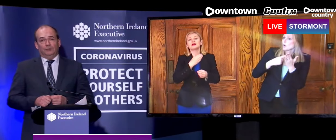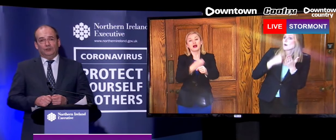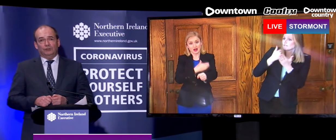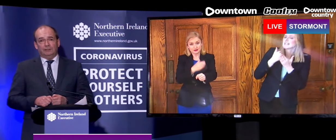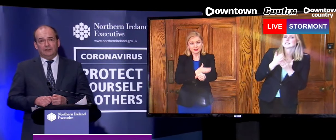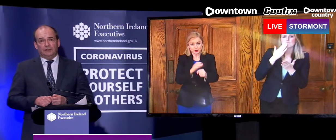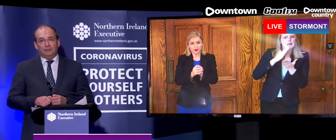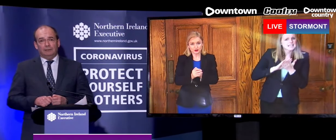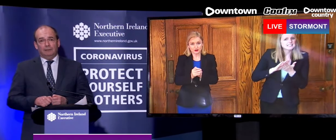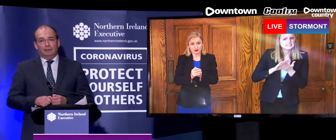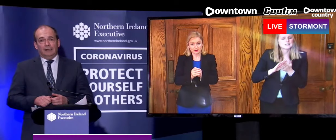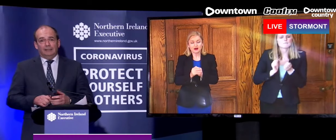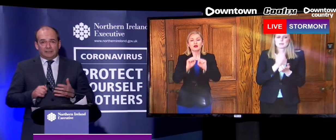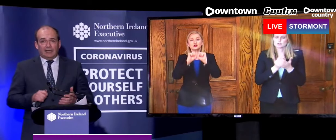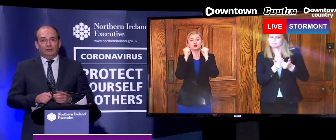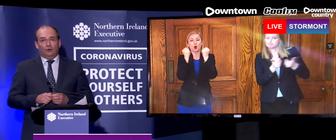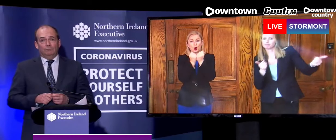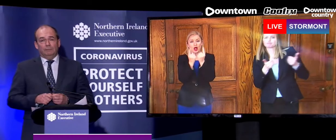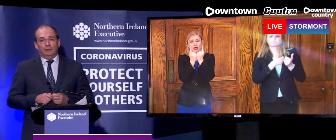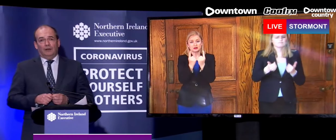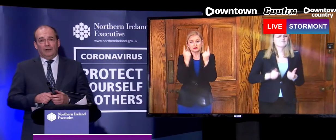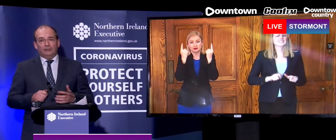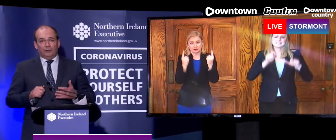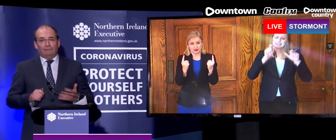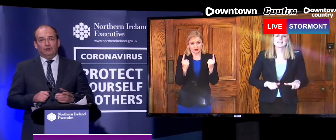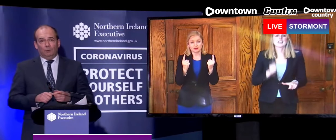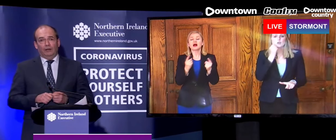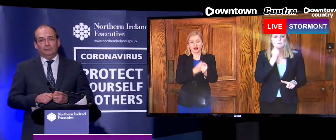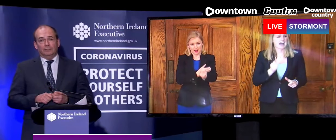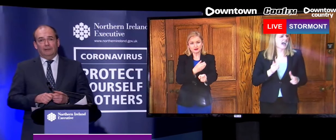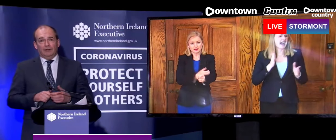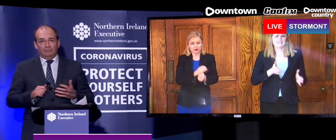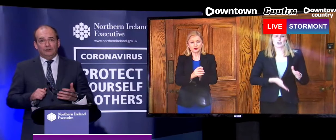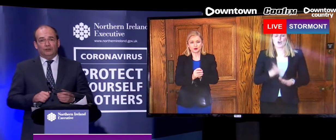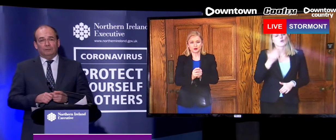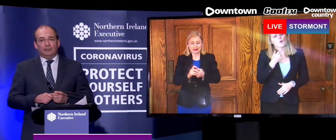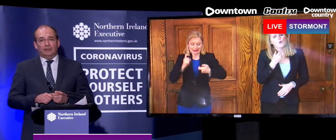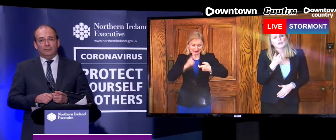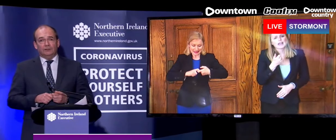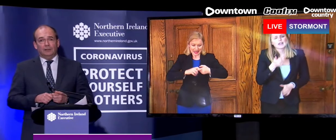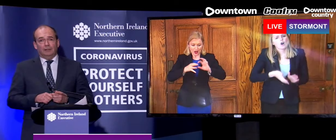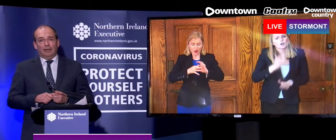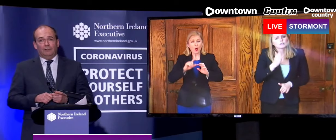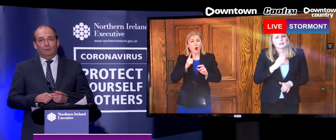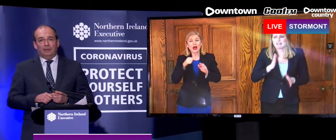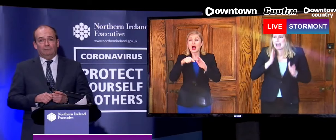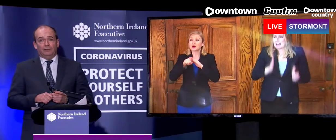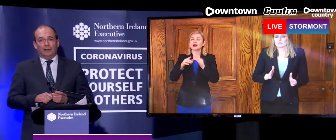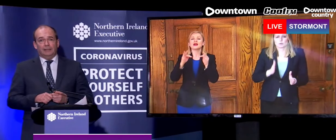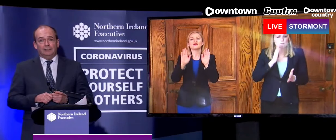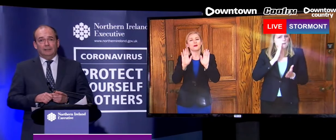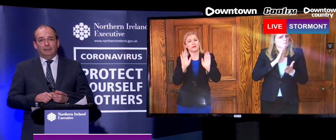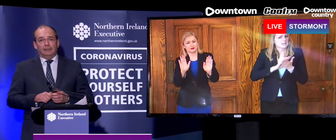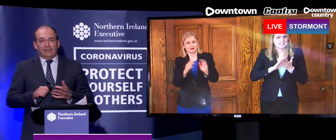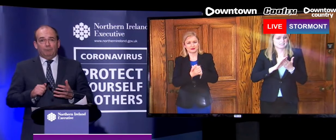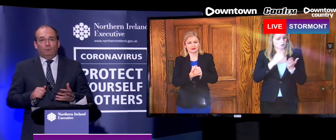on social distancing. Stay at home unless you have to go out in the limited circumstances that we have